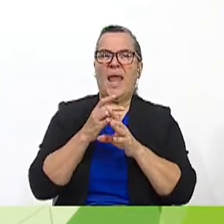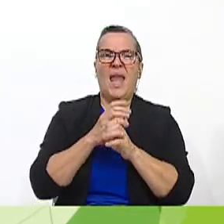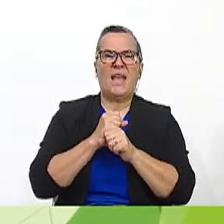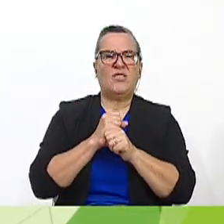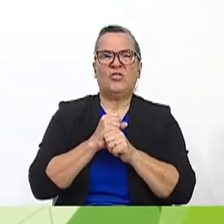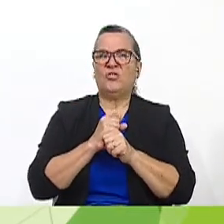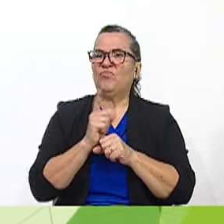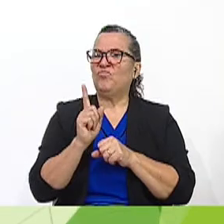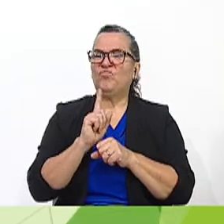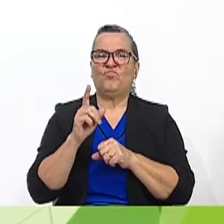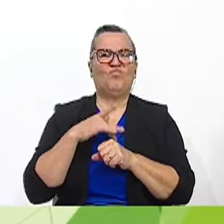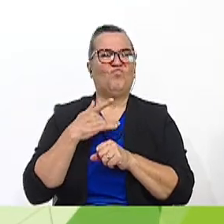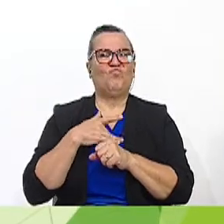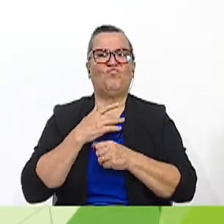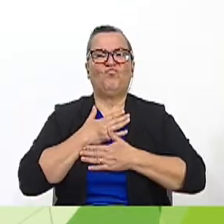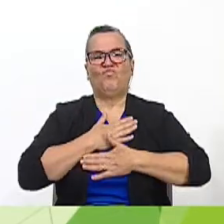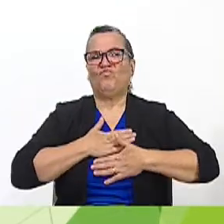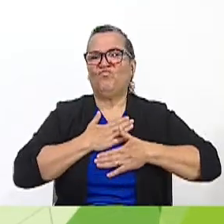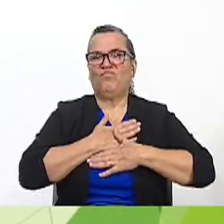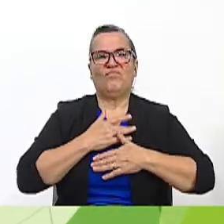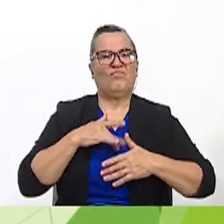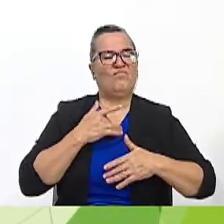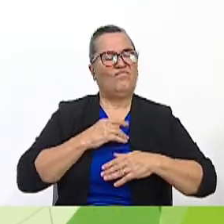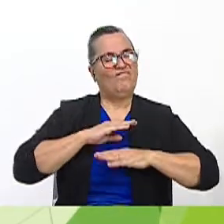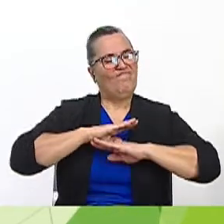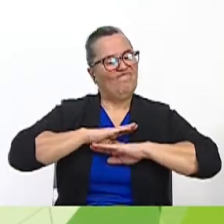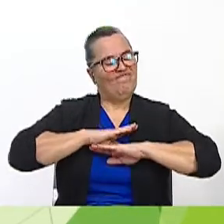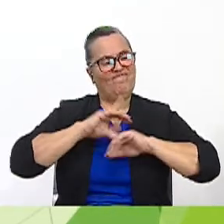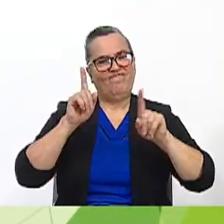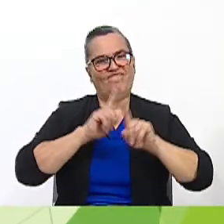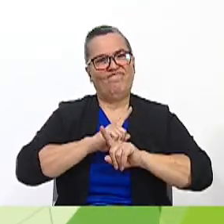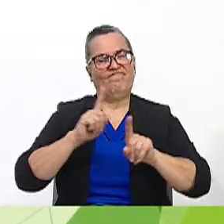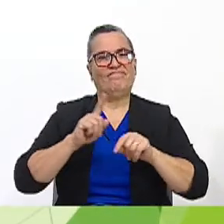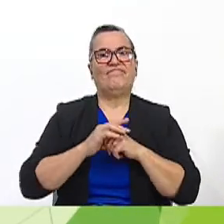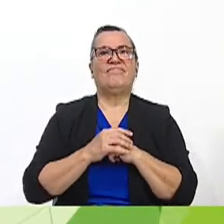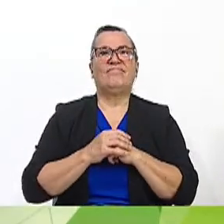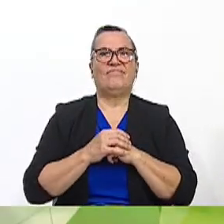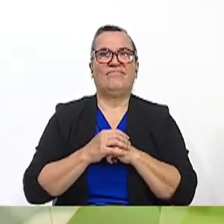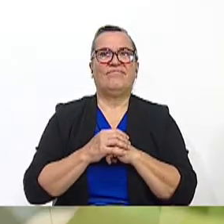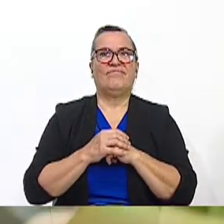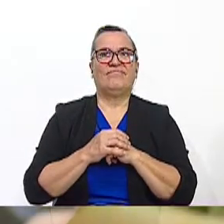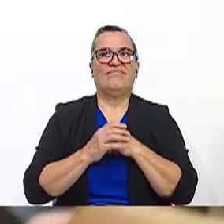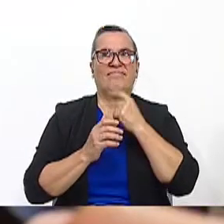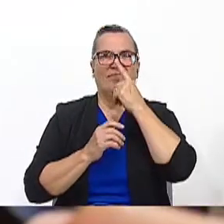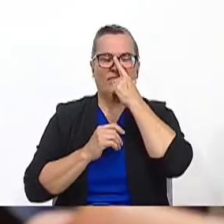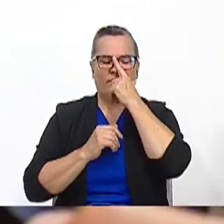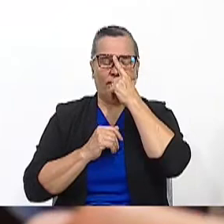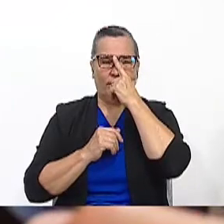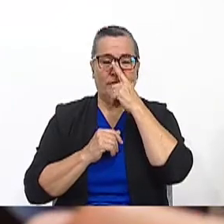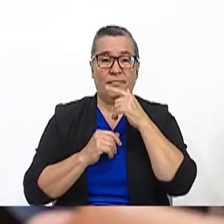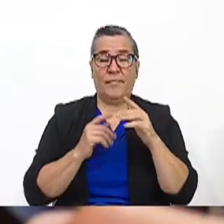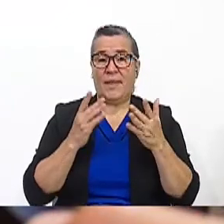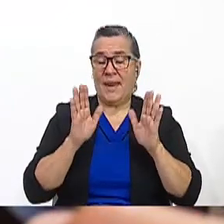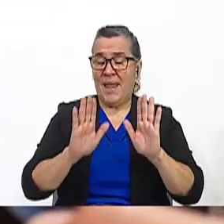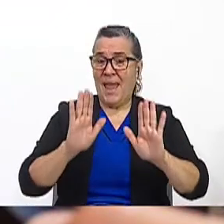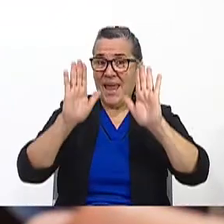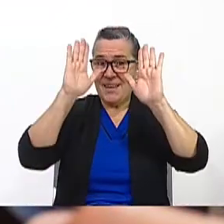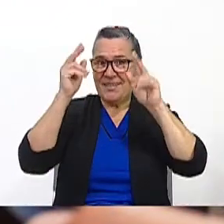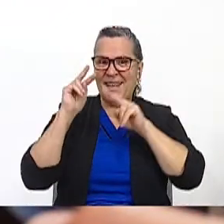being enjoyable or pleasant. Very good. Excellent. Excellent.